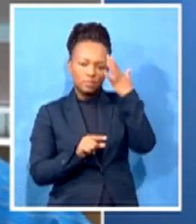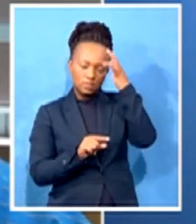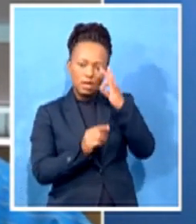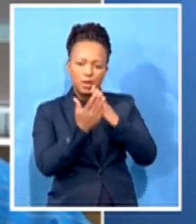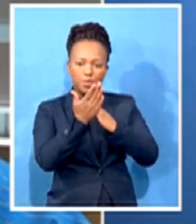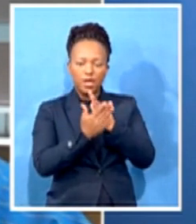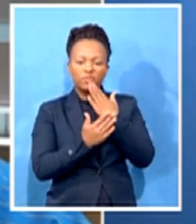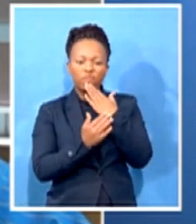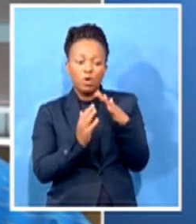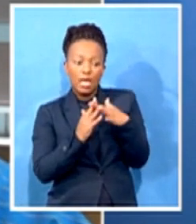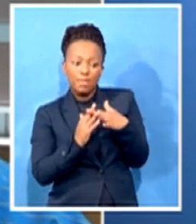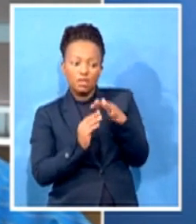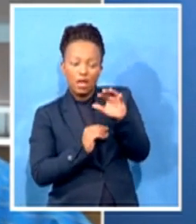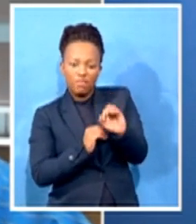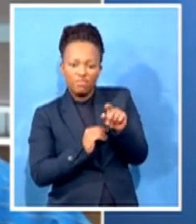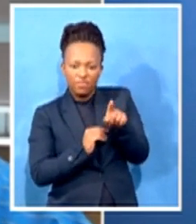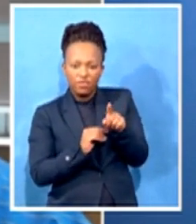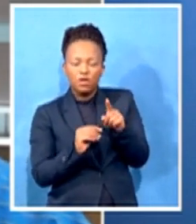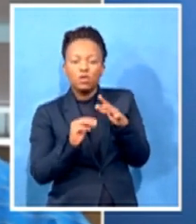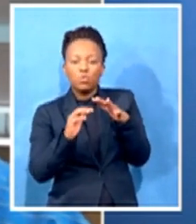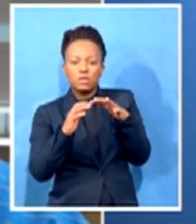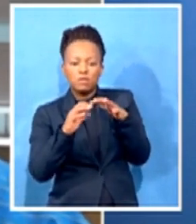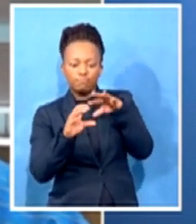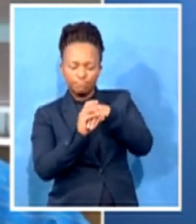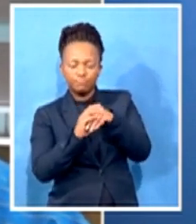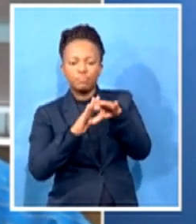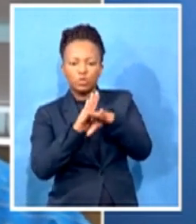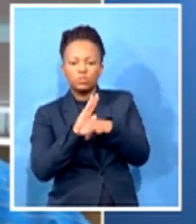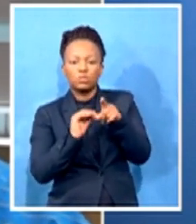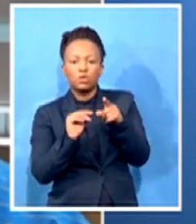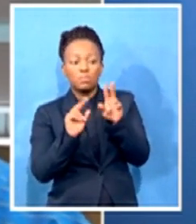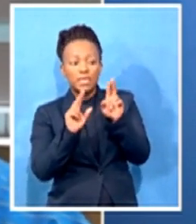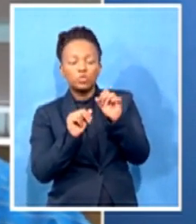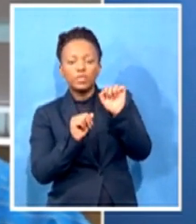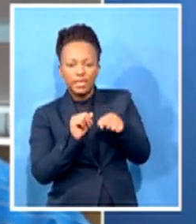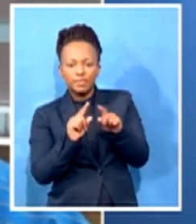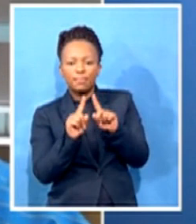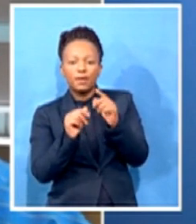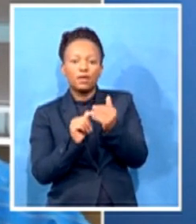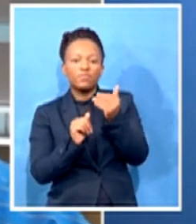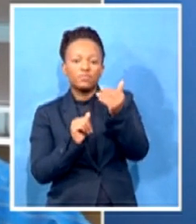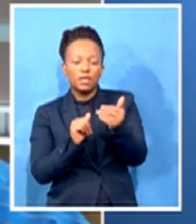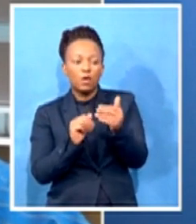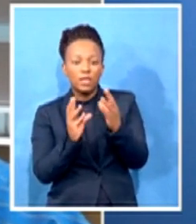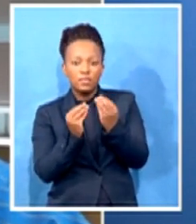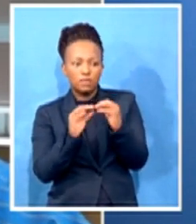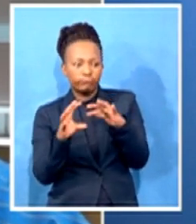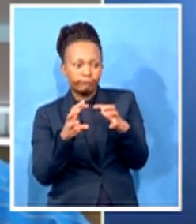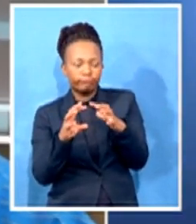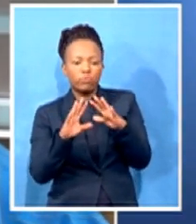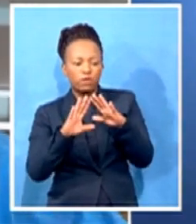reform of the constitution may well be the issue after the dust settles from this contentious election.